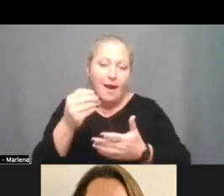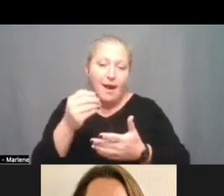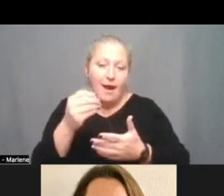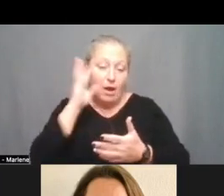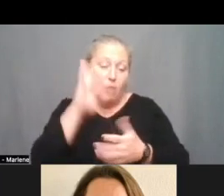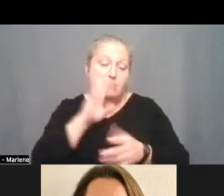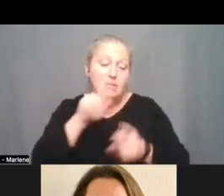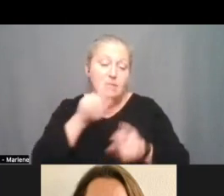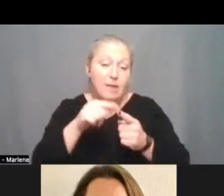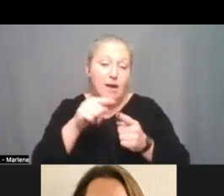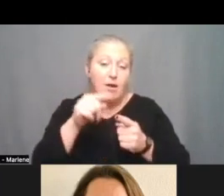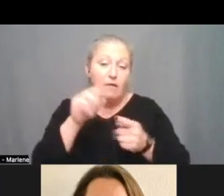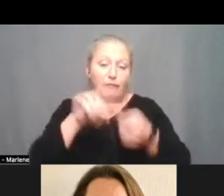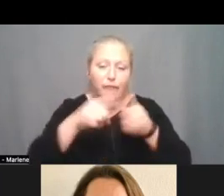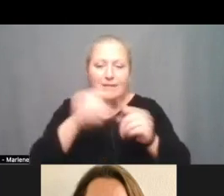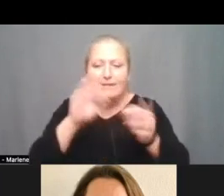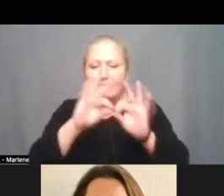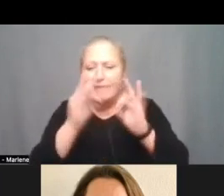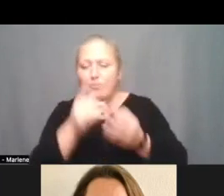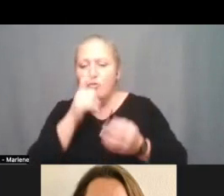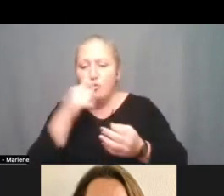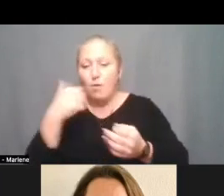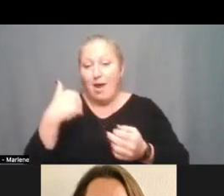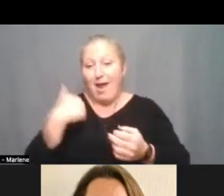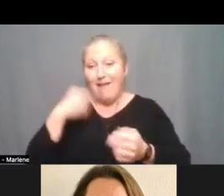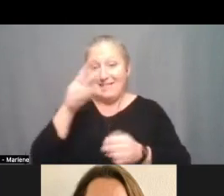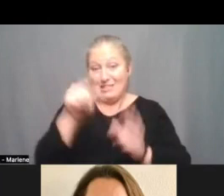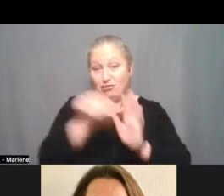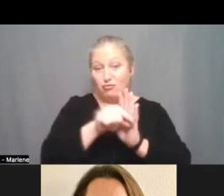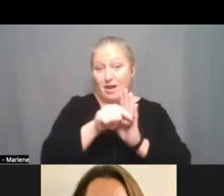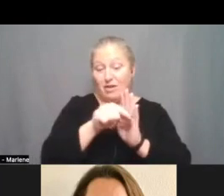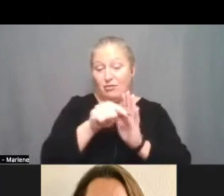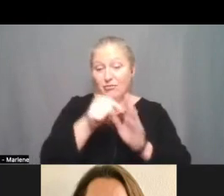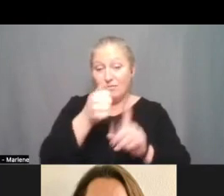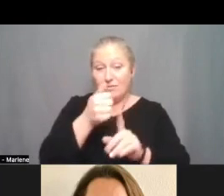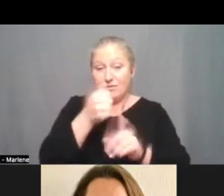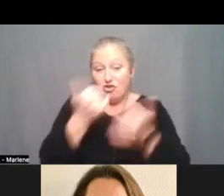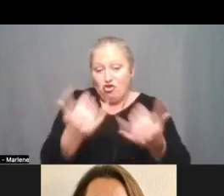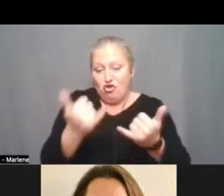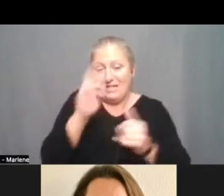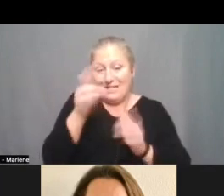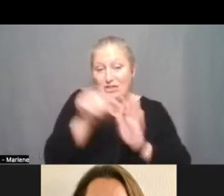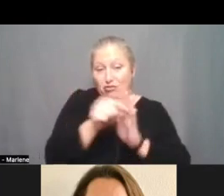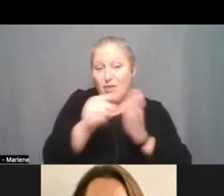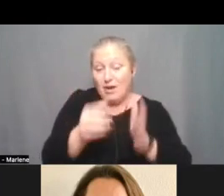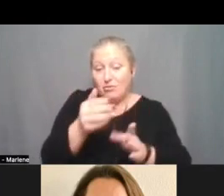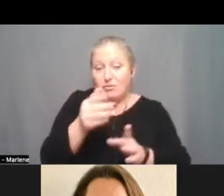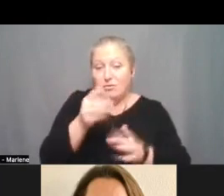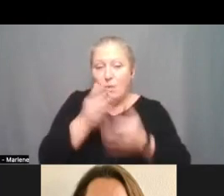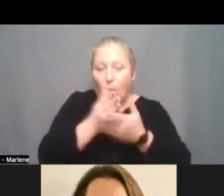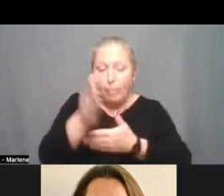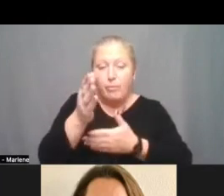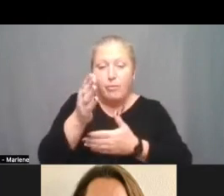uh friends and families who um have sixth graders uh current current sixth graders going through the um